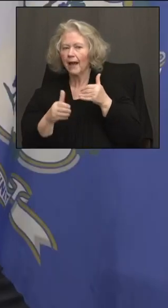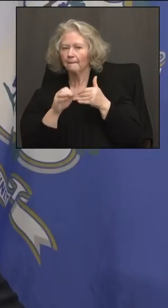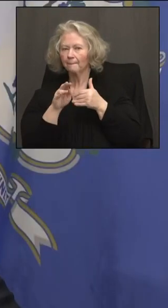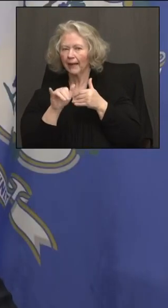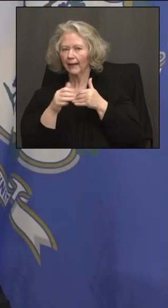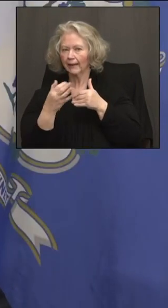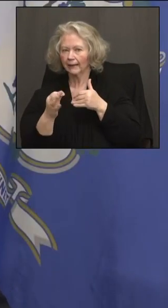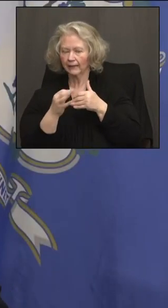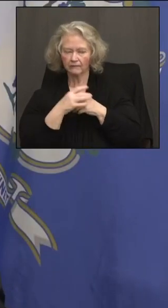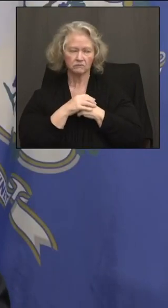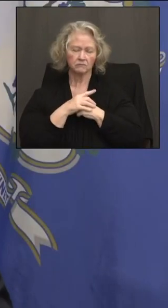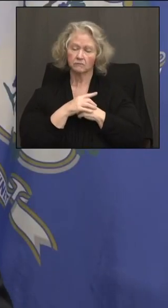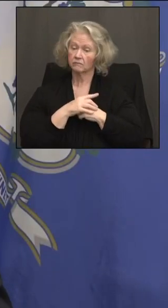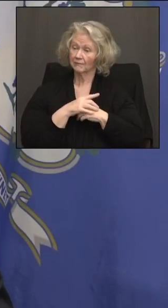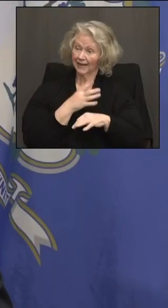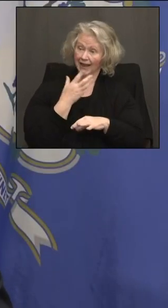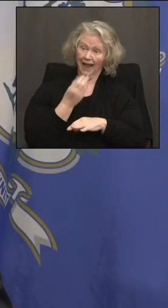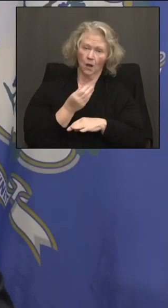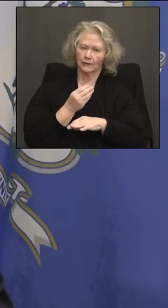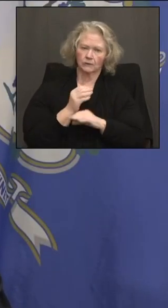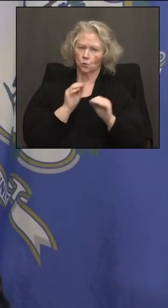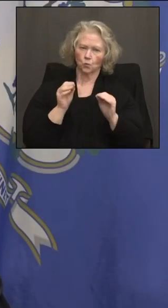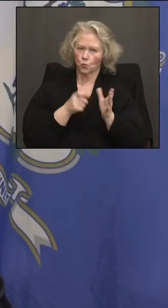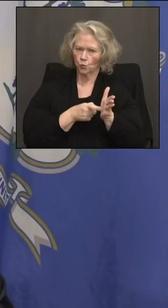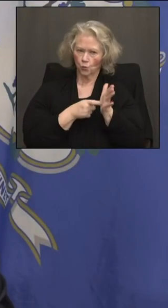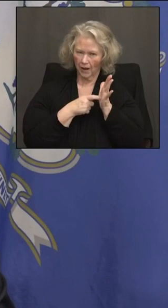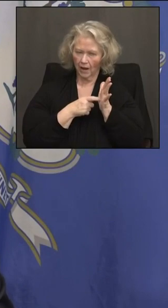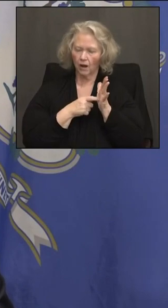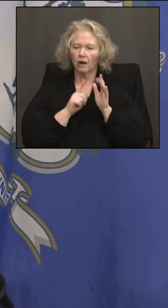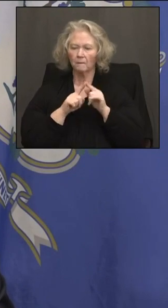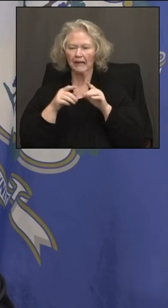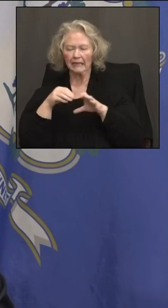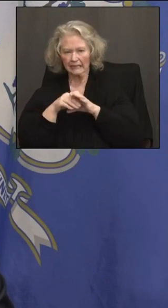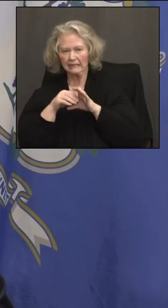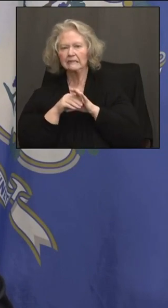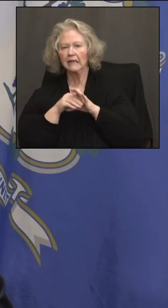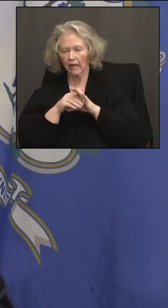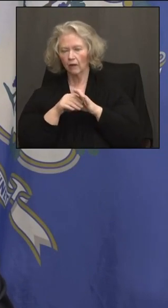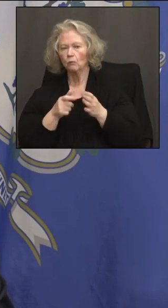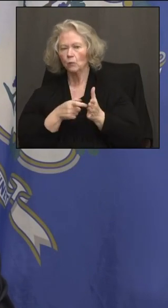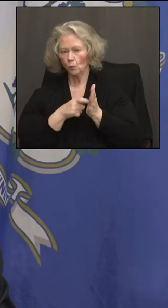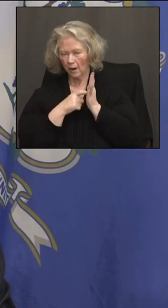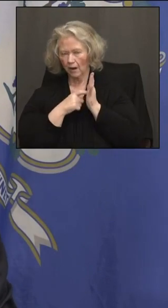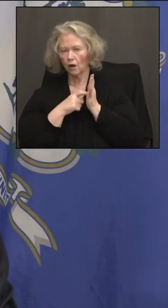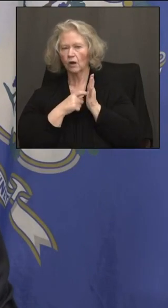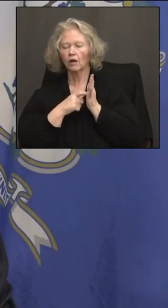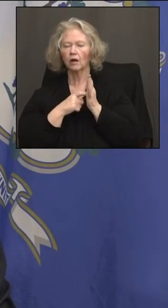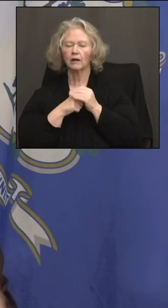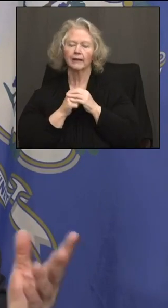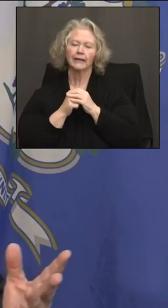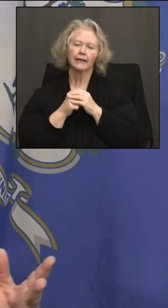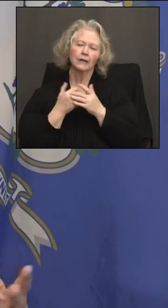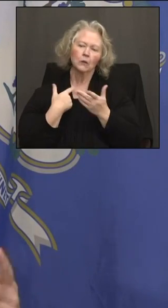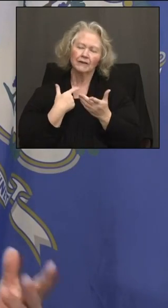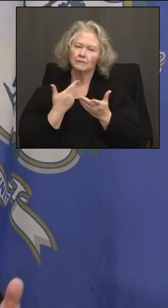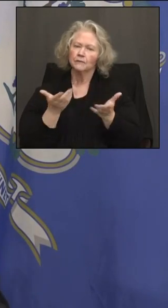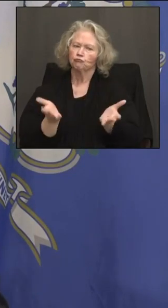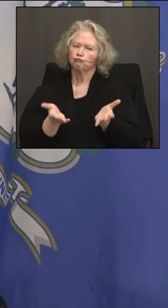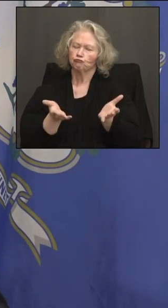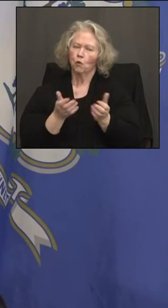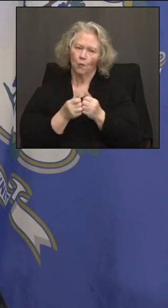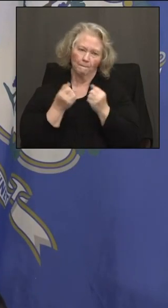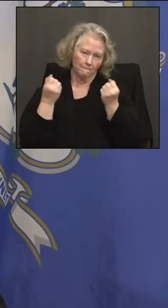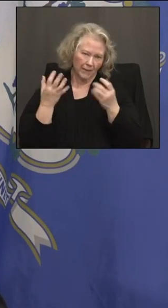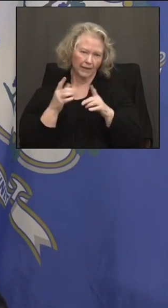Outside, it won't be required. Inside, I think it will be required a little bit longer. Dave, we've been talking to a lot of, you know,